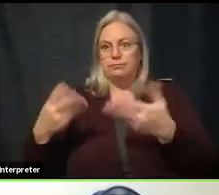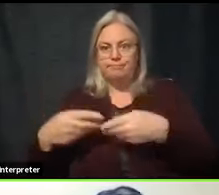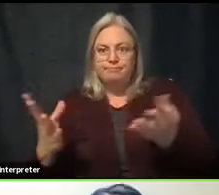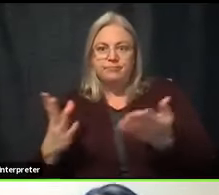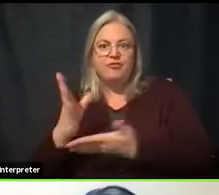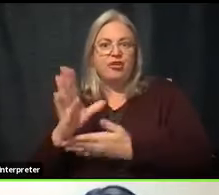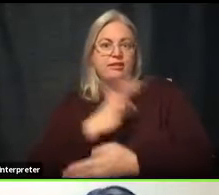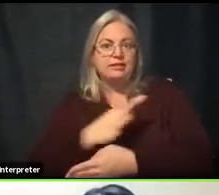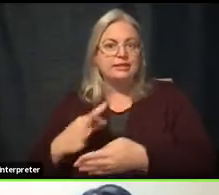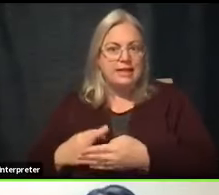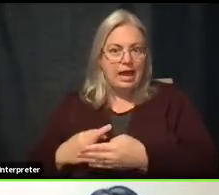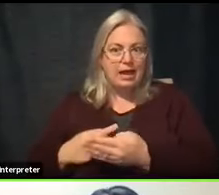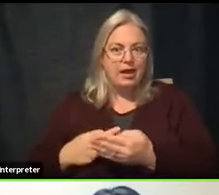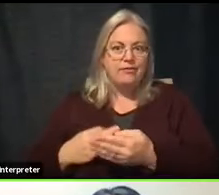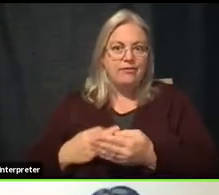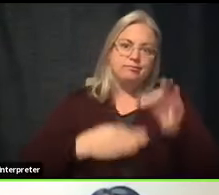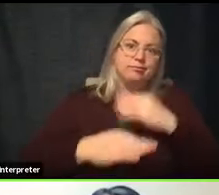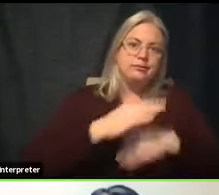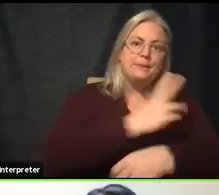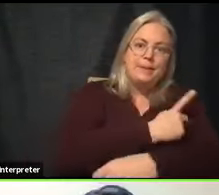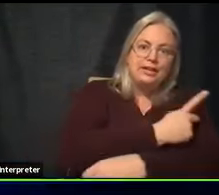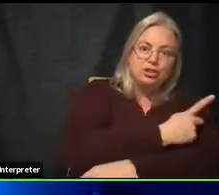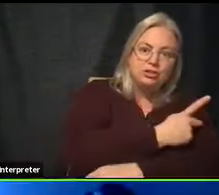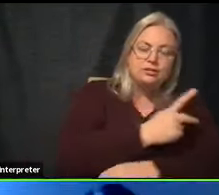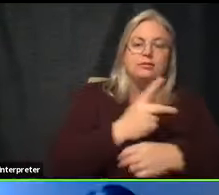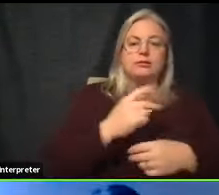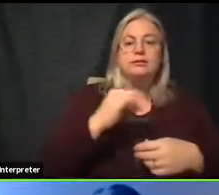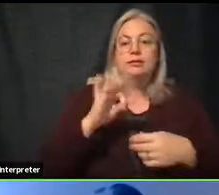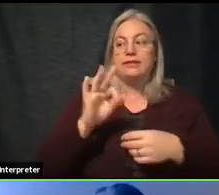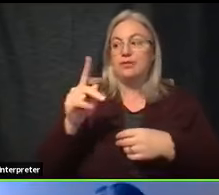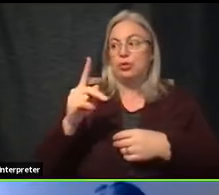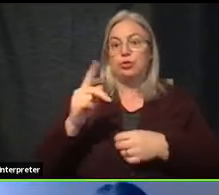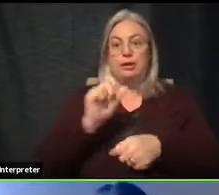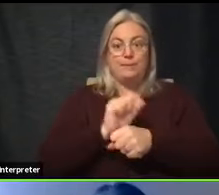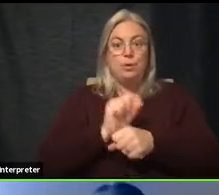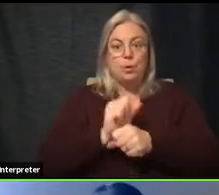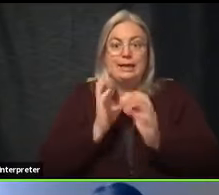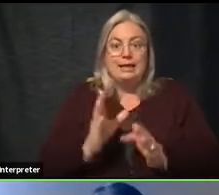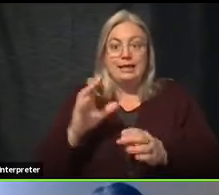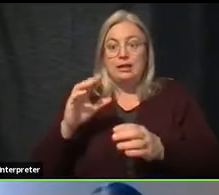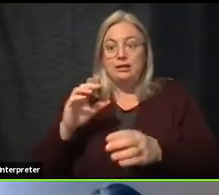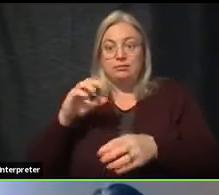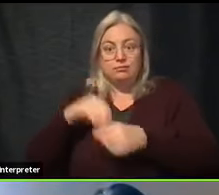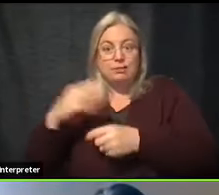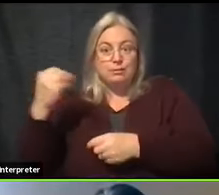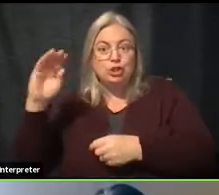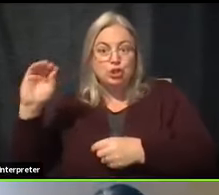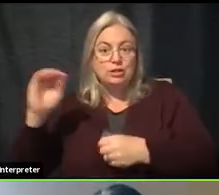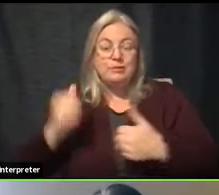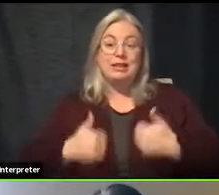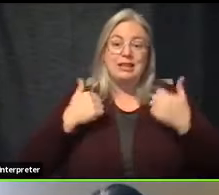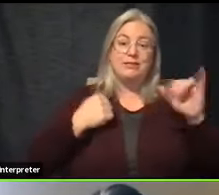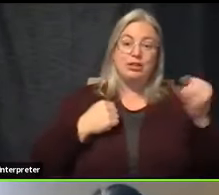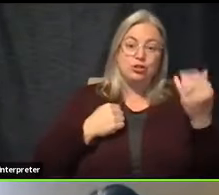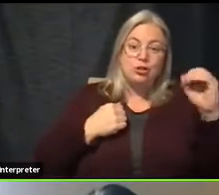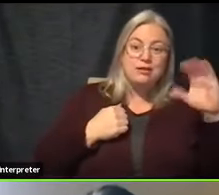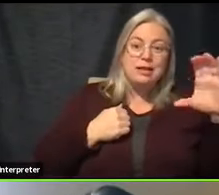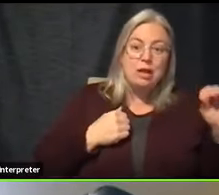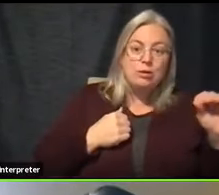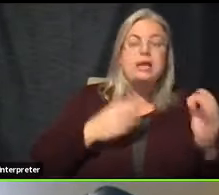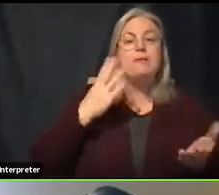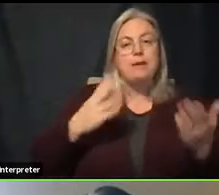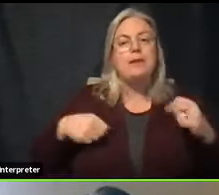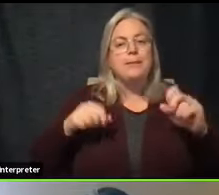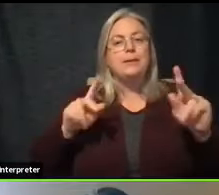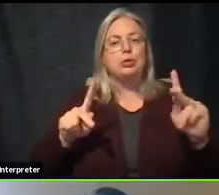versus patients. So for instance, if you are an employee in Missouri, but live in Johnson County, you may have an opportunity.